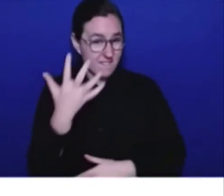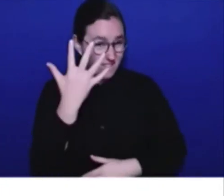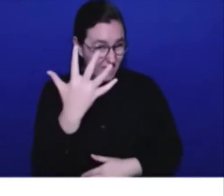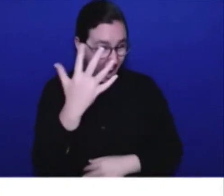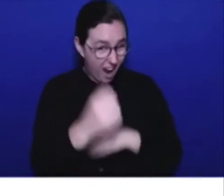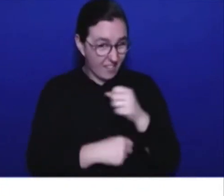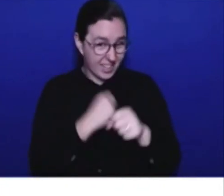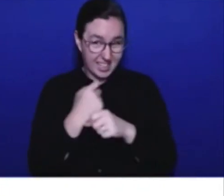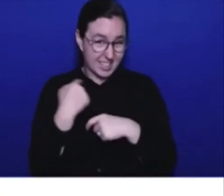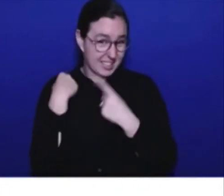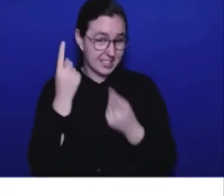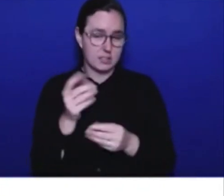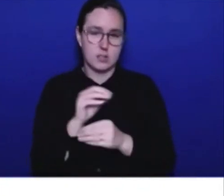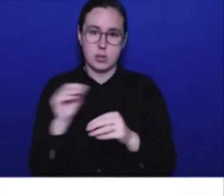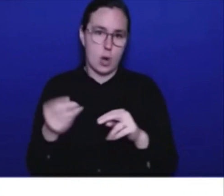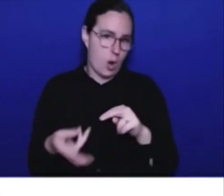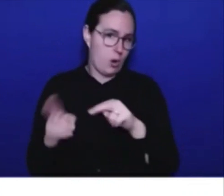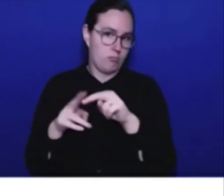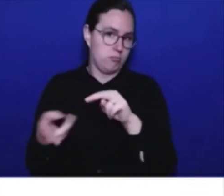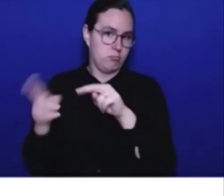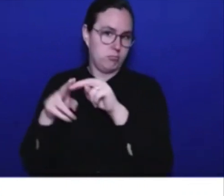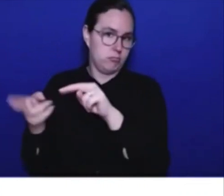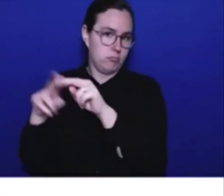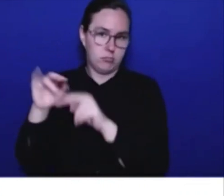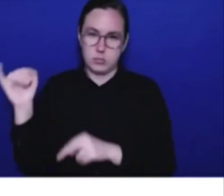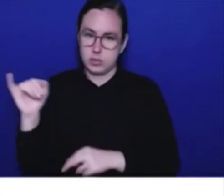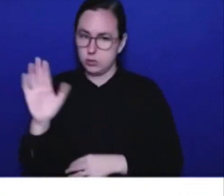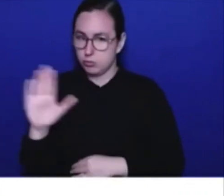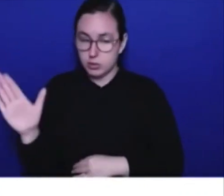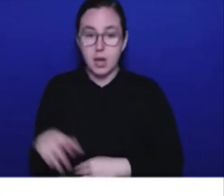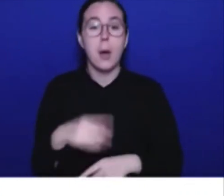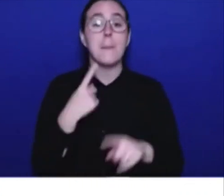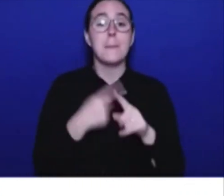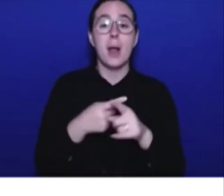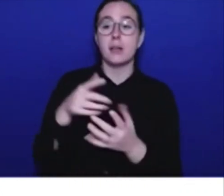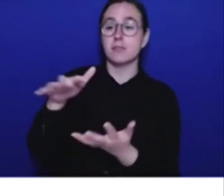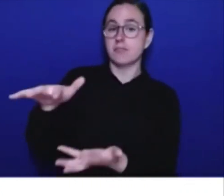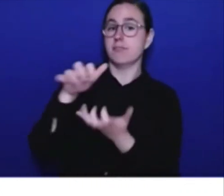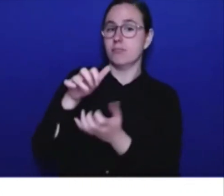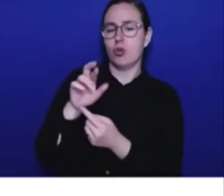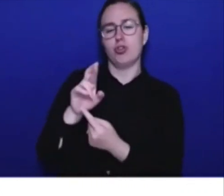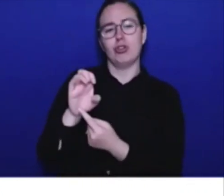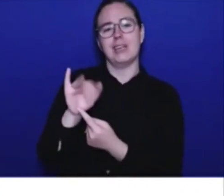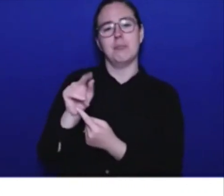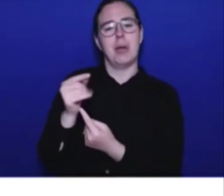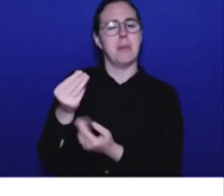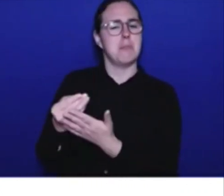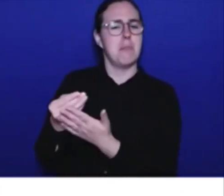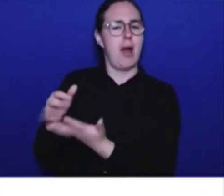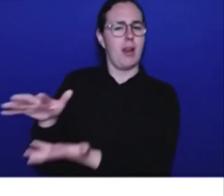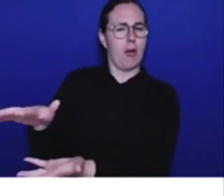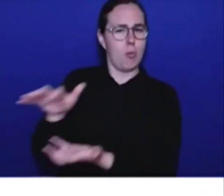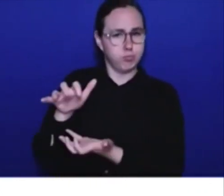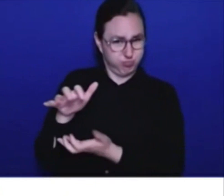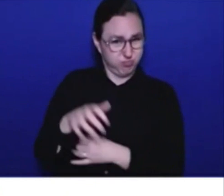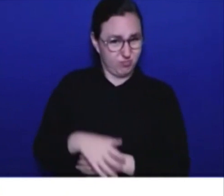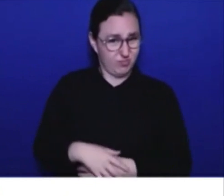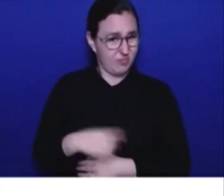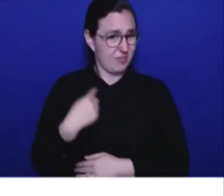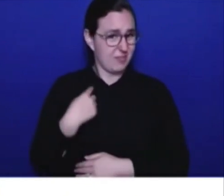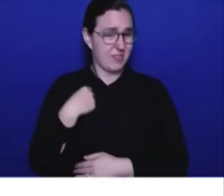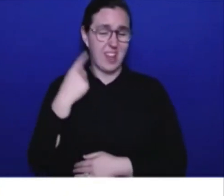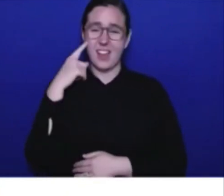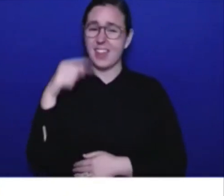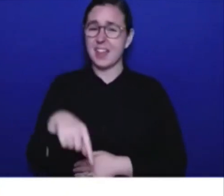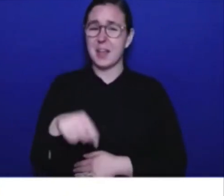rebates in Canada. I believe that BC should be a place where everyone can build a good life, where you can afford a decent home, quality childcare,